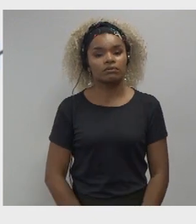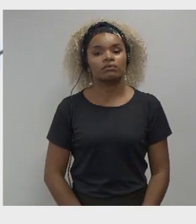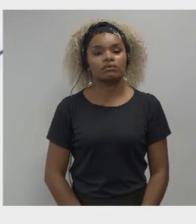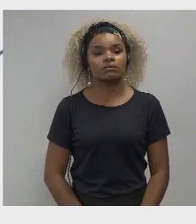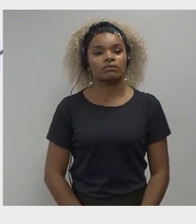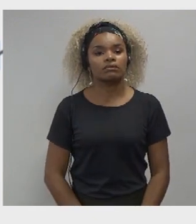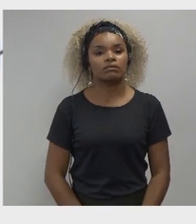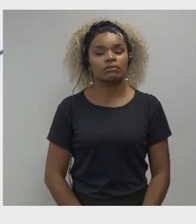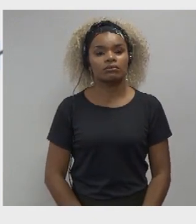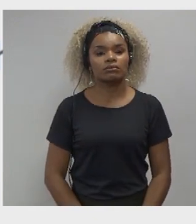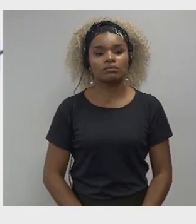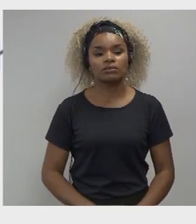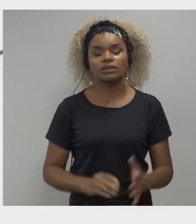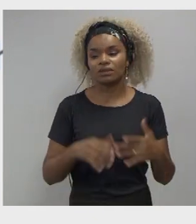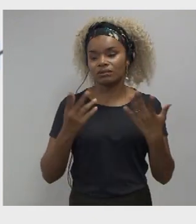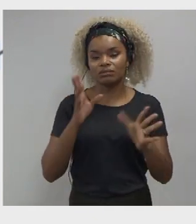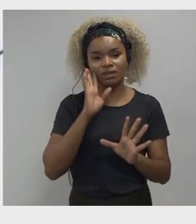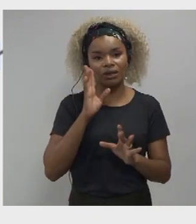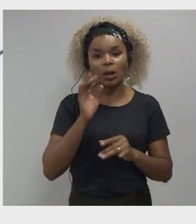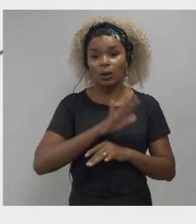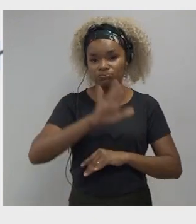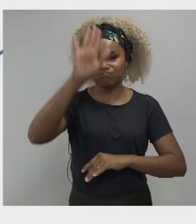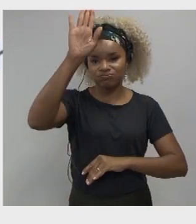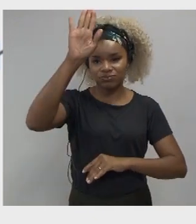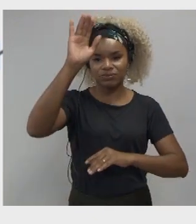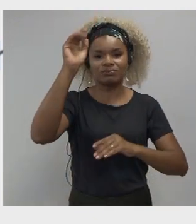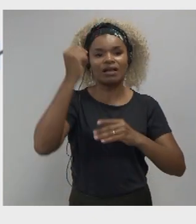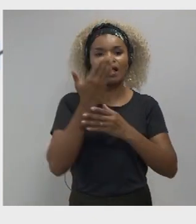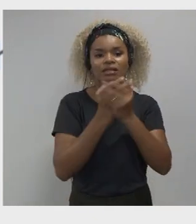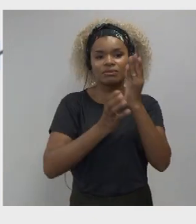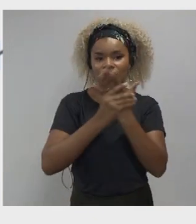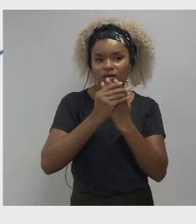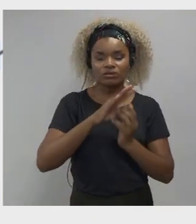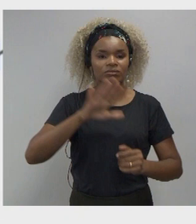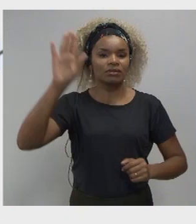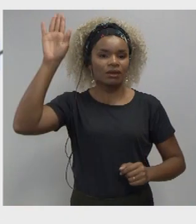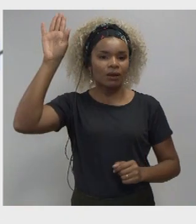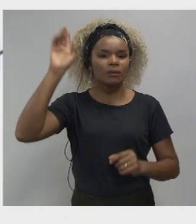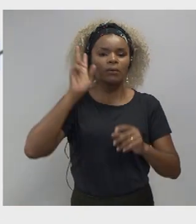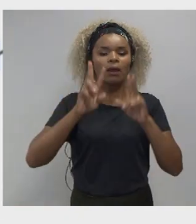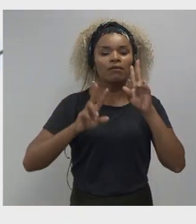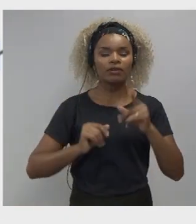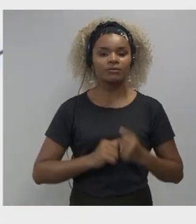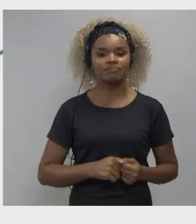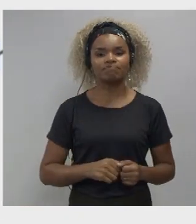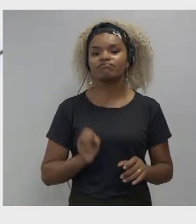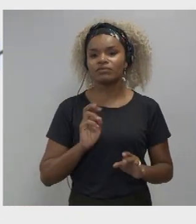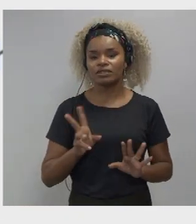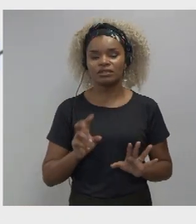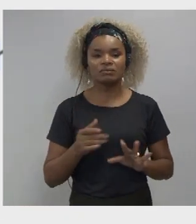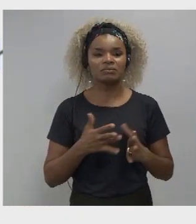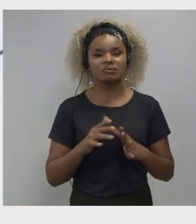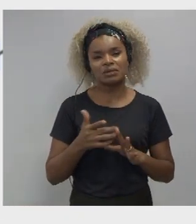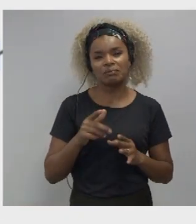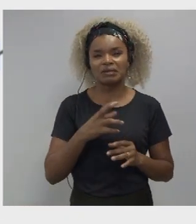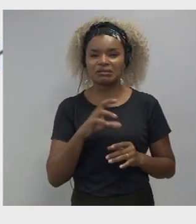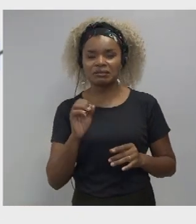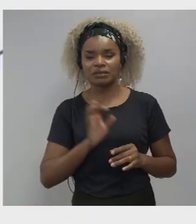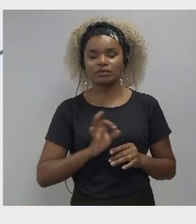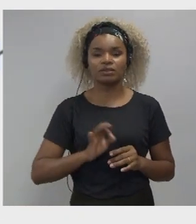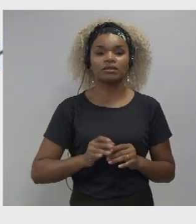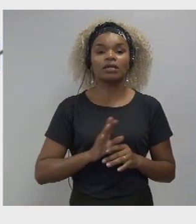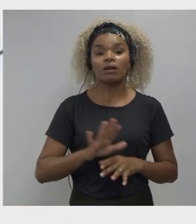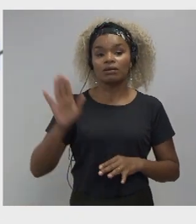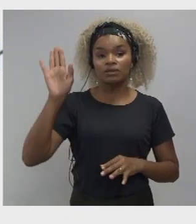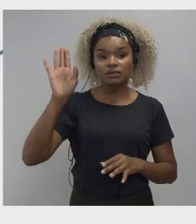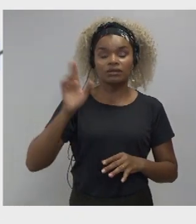nice and high so I can see you okay about just under 50% of the room hands up if